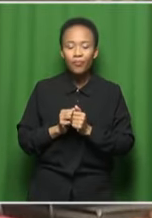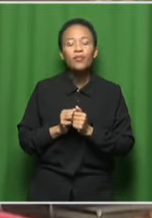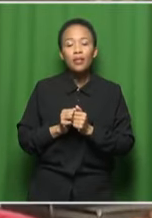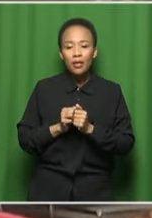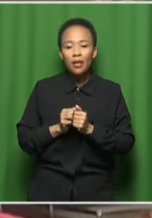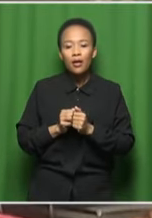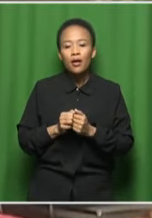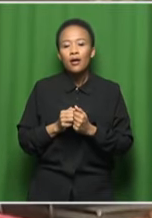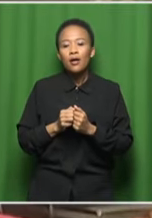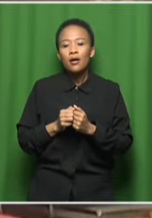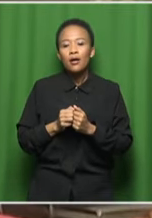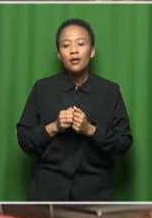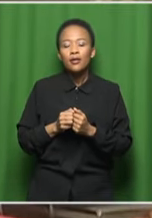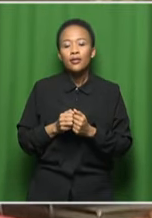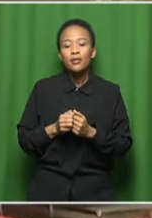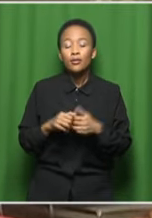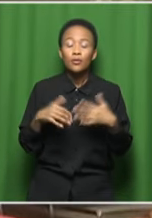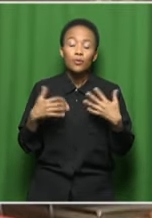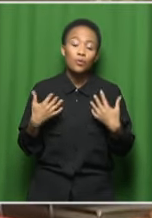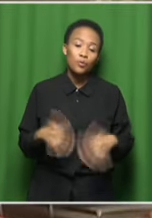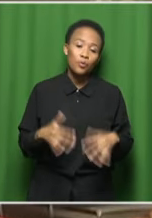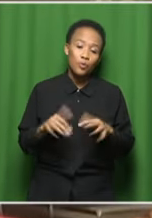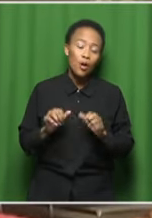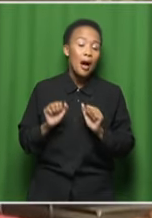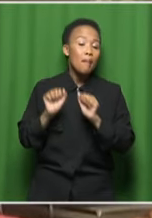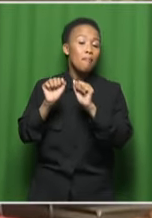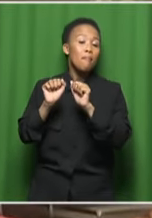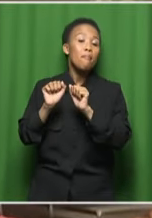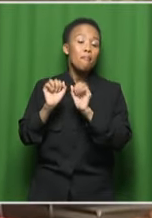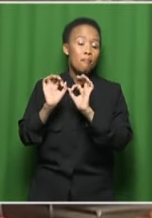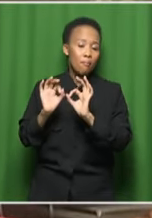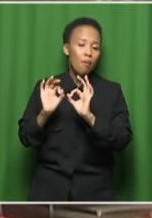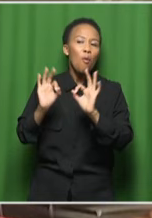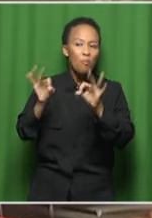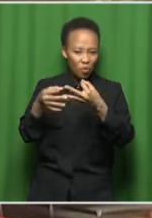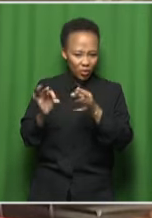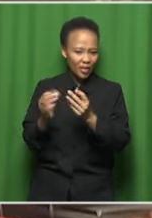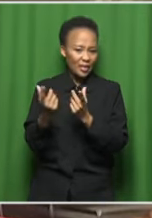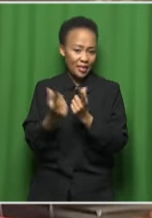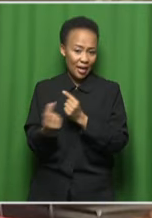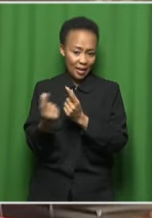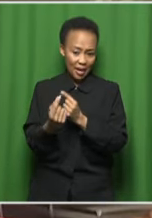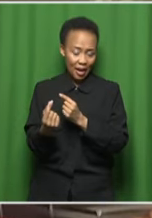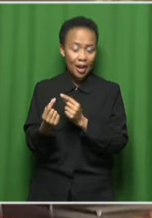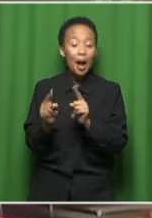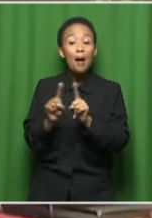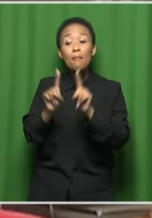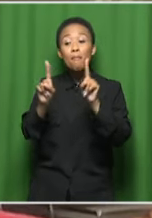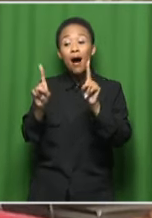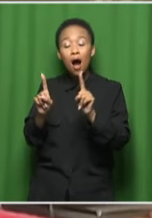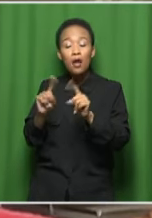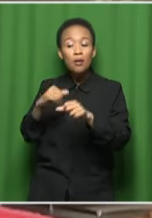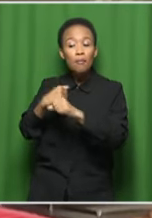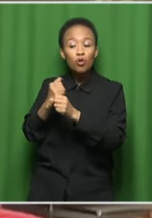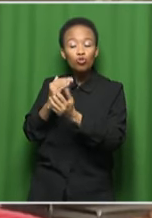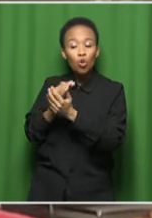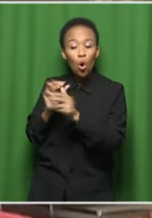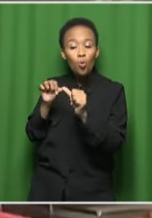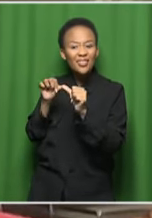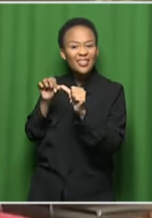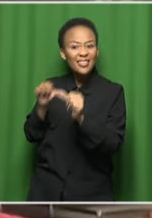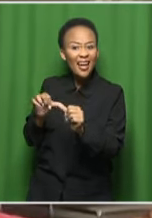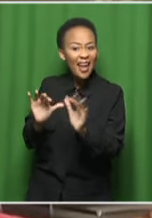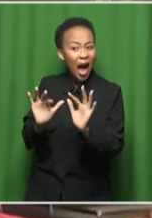ask, there's brilliant music being made. But how far is all of this sustainable without a